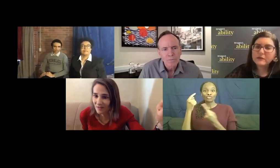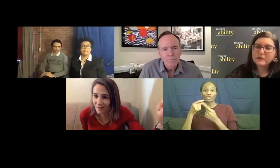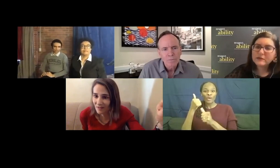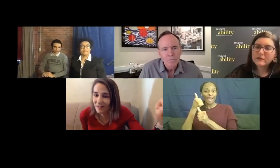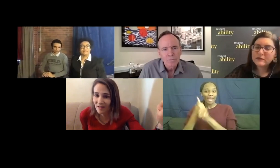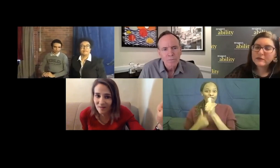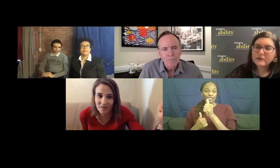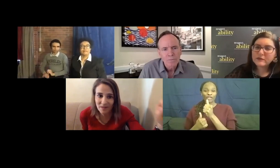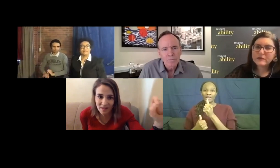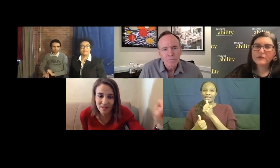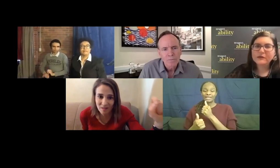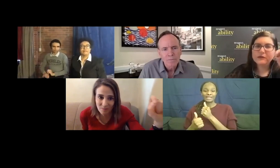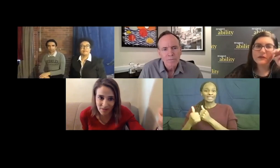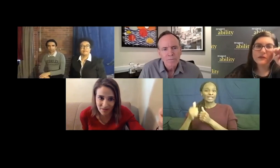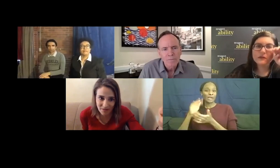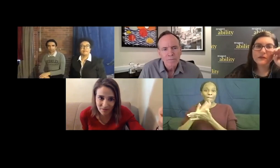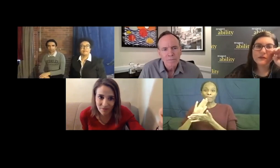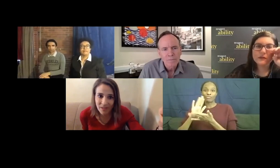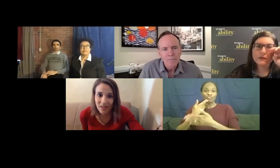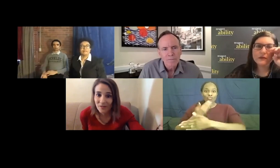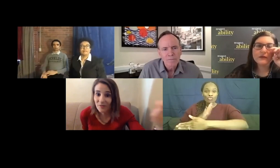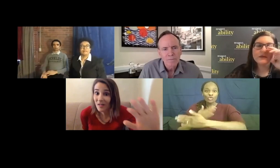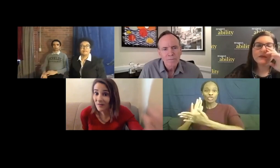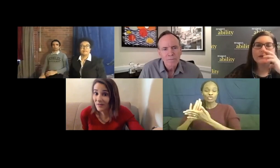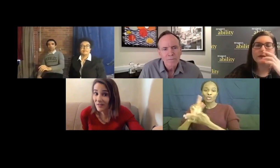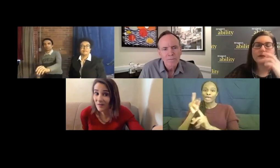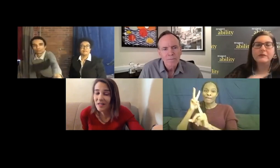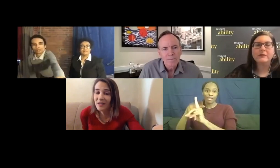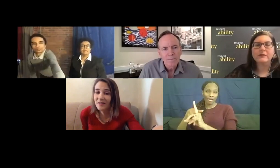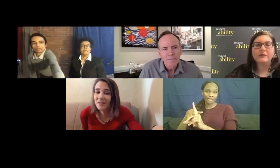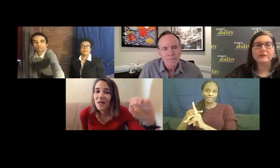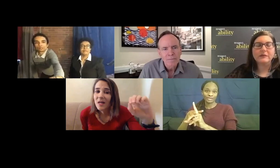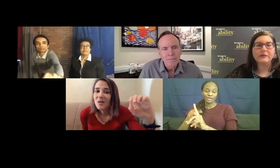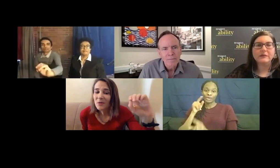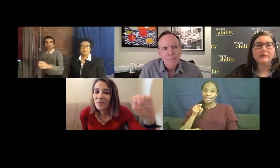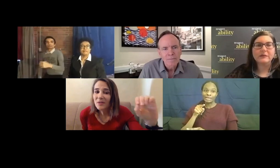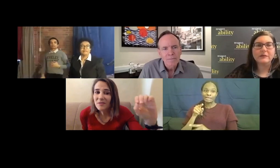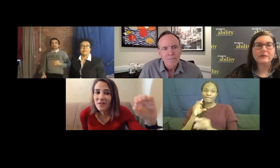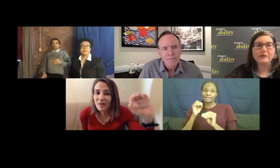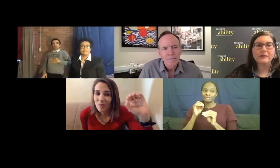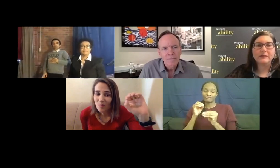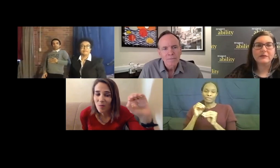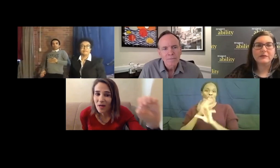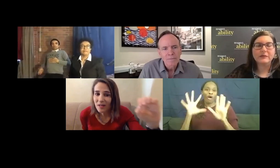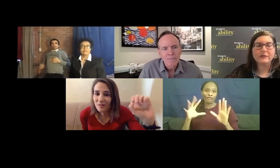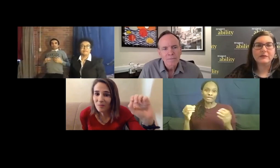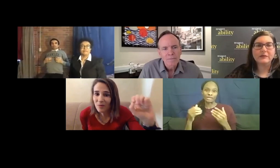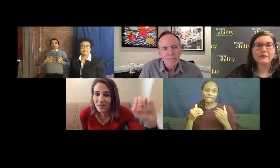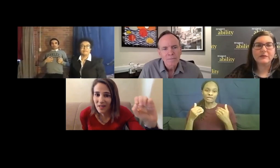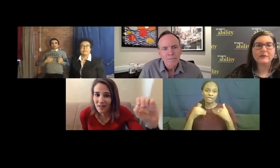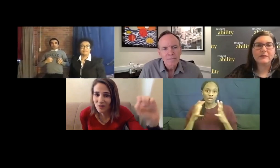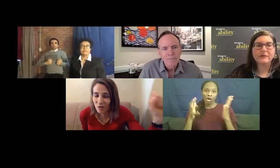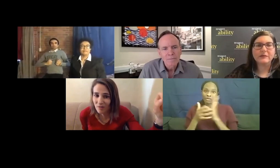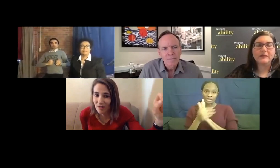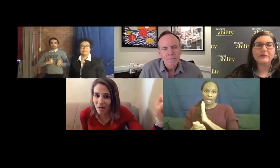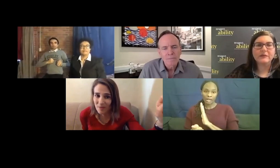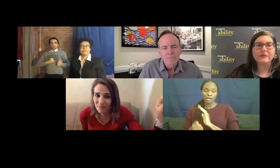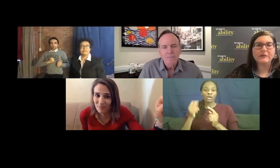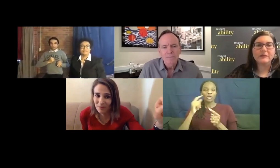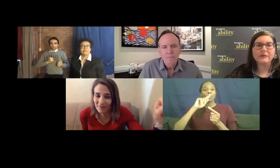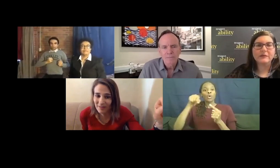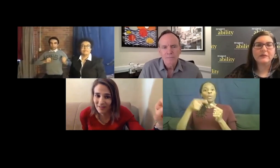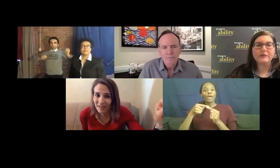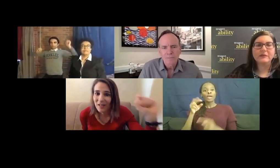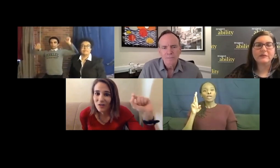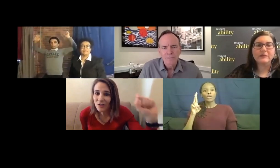music academy that he applied to. So he's obviously very talented, but also that when Roseanne showed up at